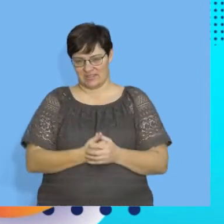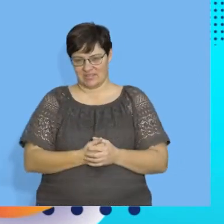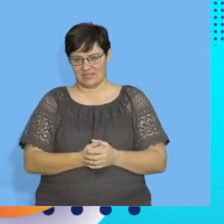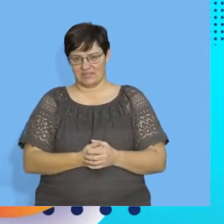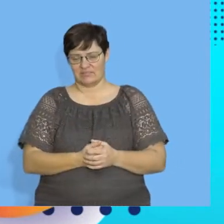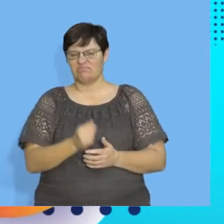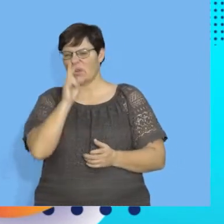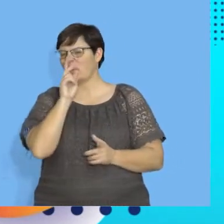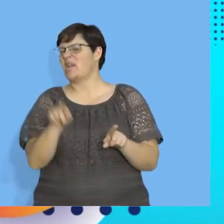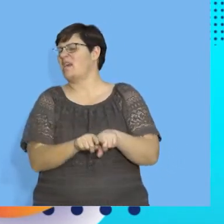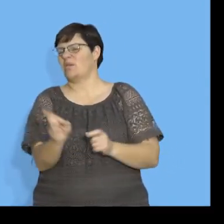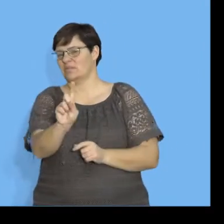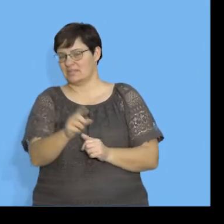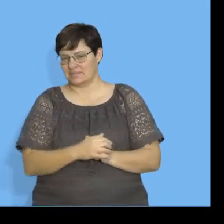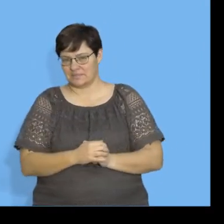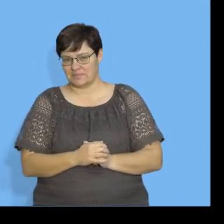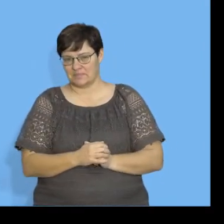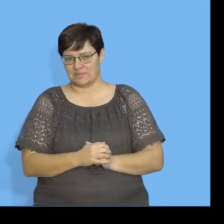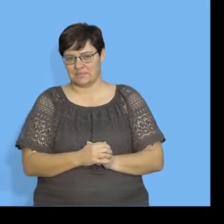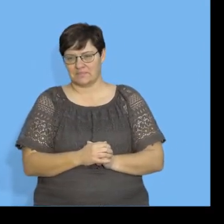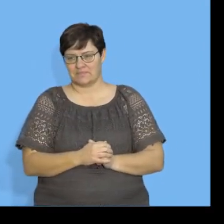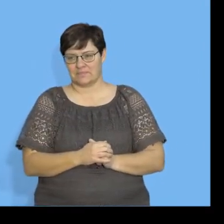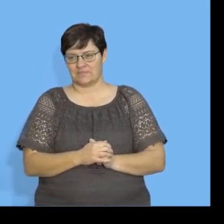Let's look at what does that look like. Okay.